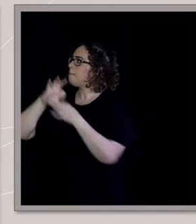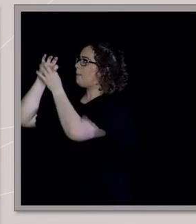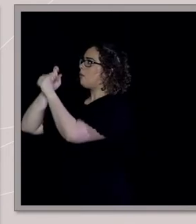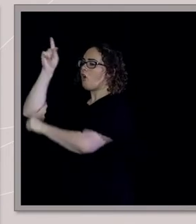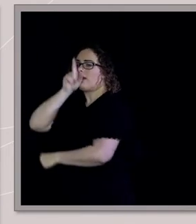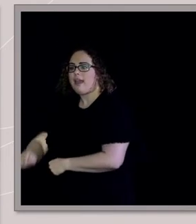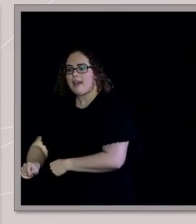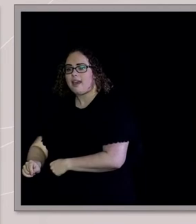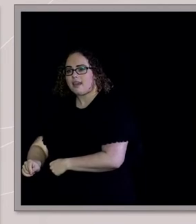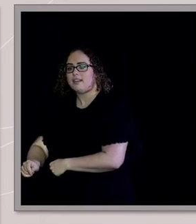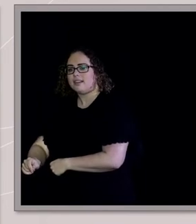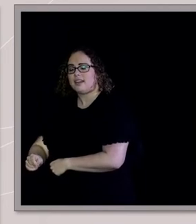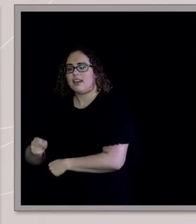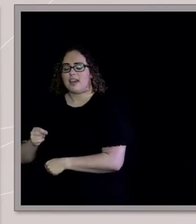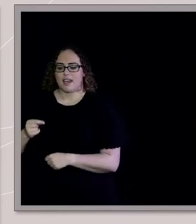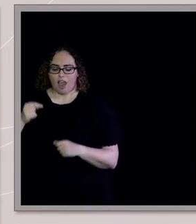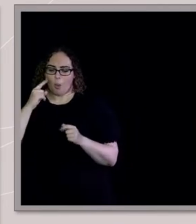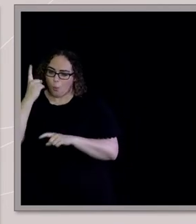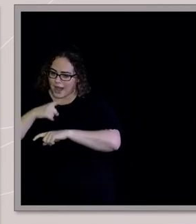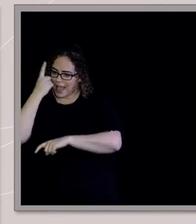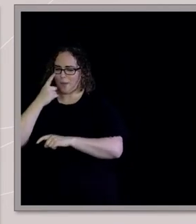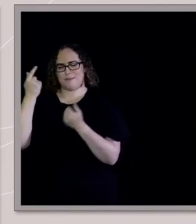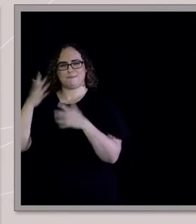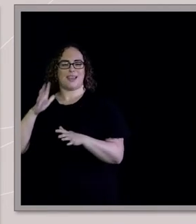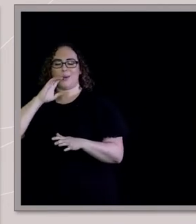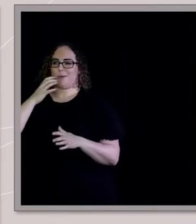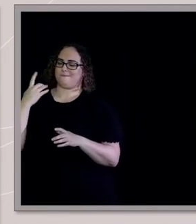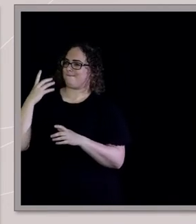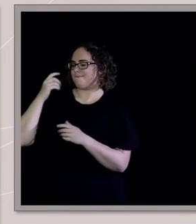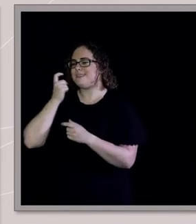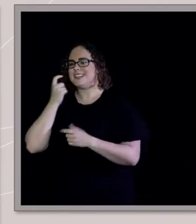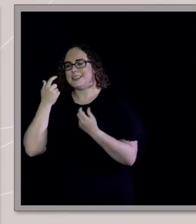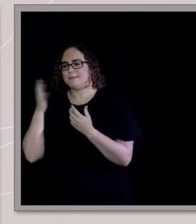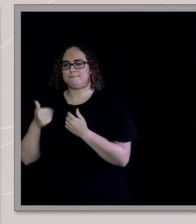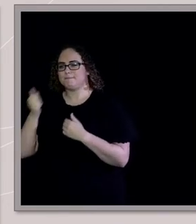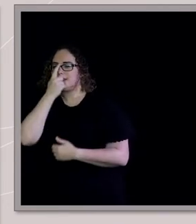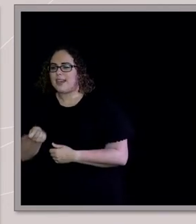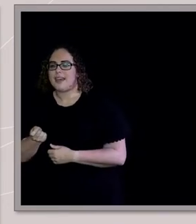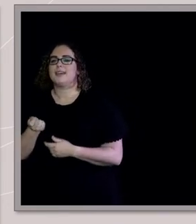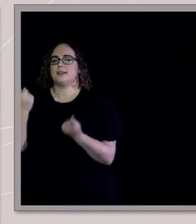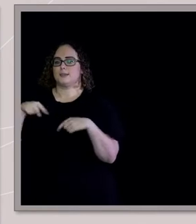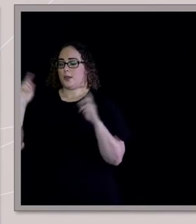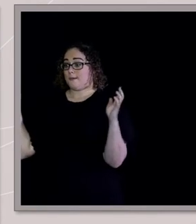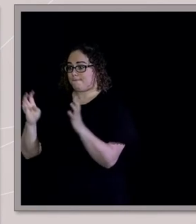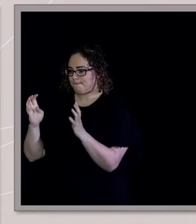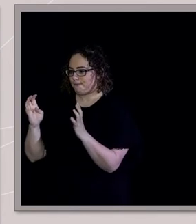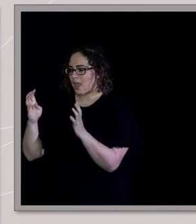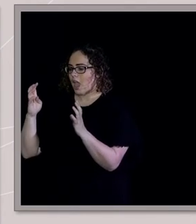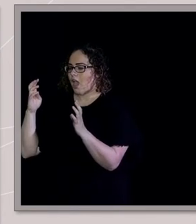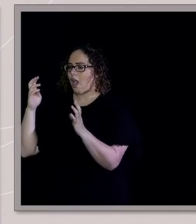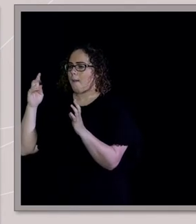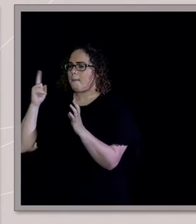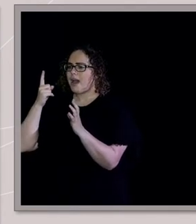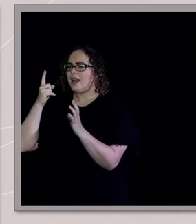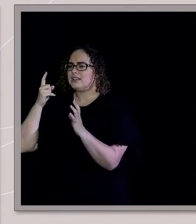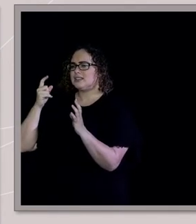spiritual experience. I'm sure the hour will fly by. But very quickly, as this meeting starts, I just hear this, my brother's voice in my head